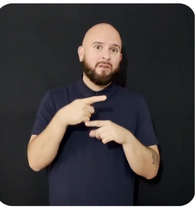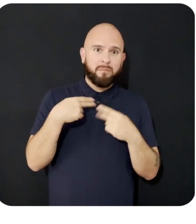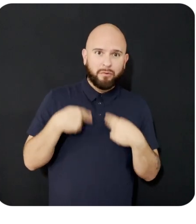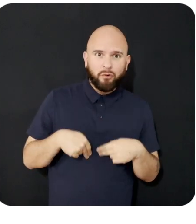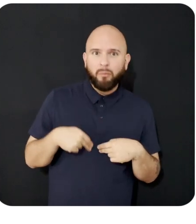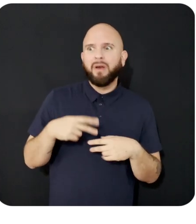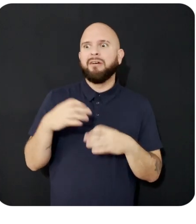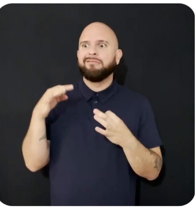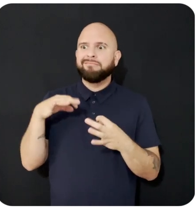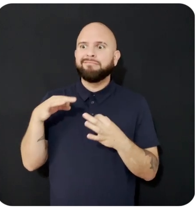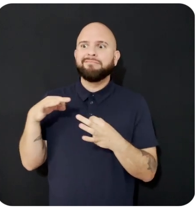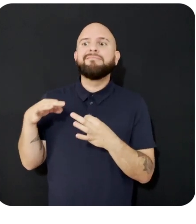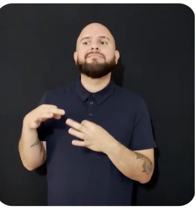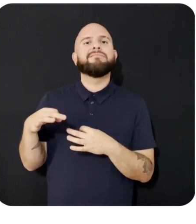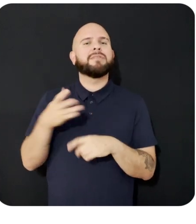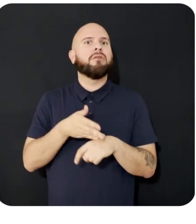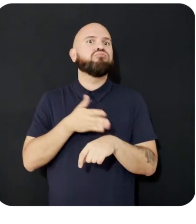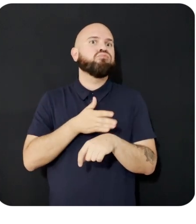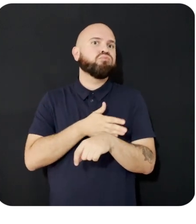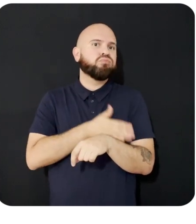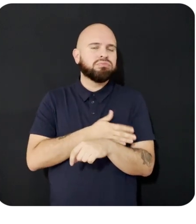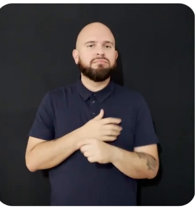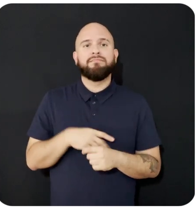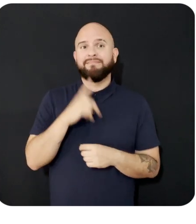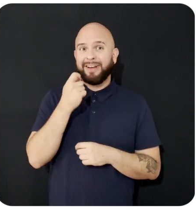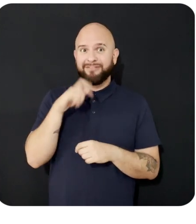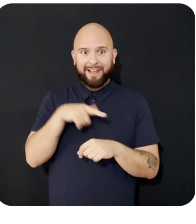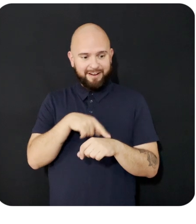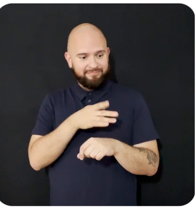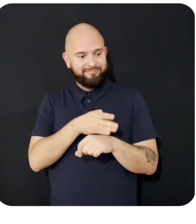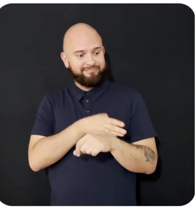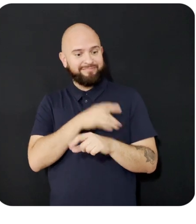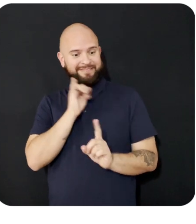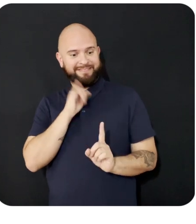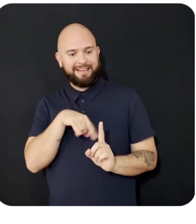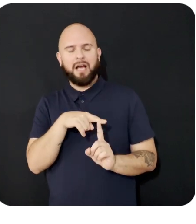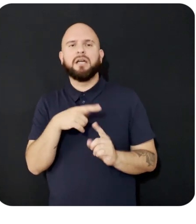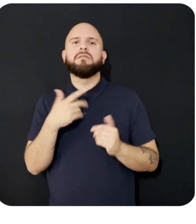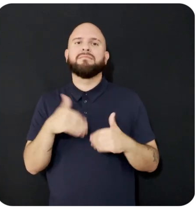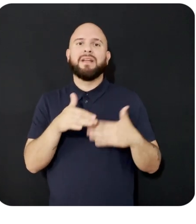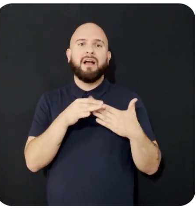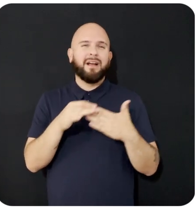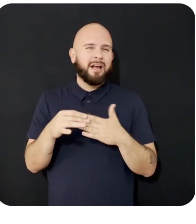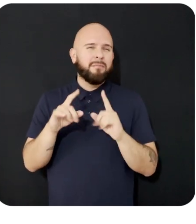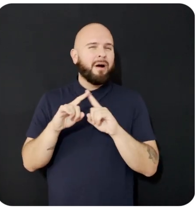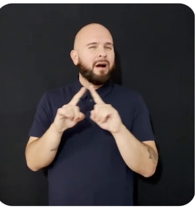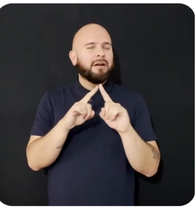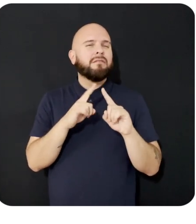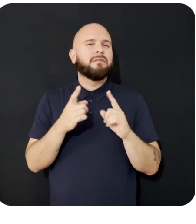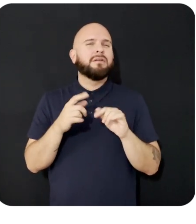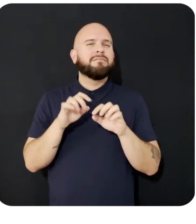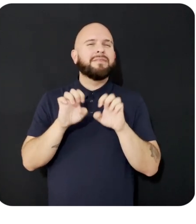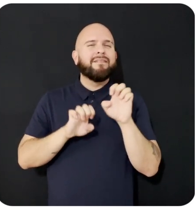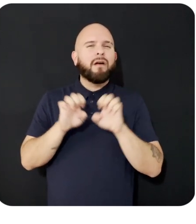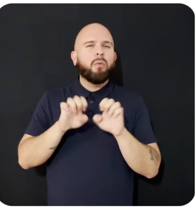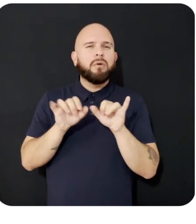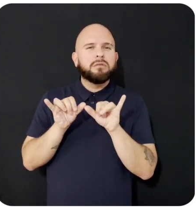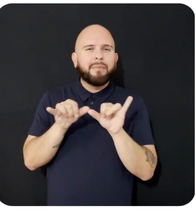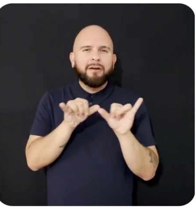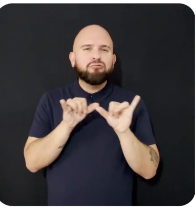These model improvements are guided by diverse sets of evaluation metrics, including